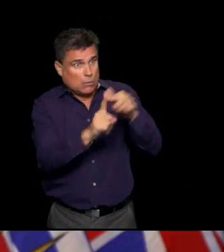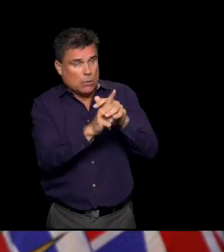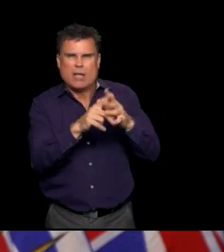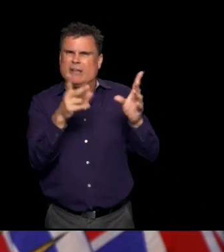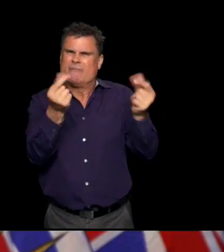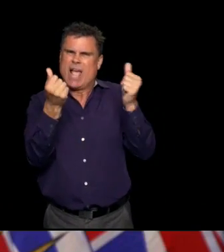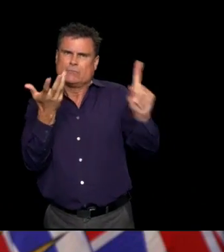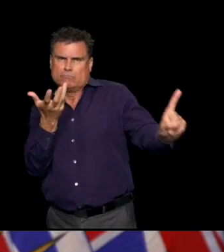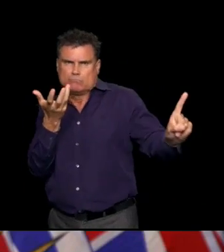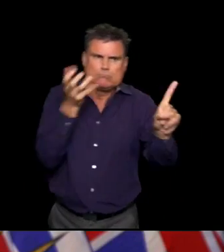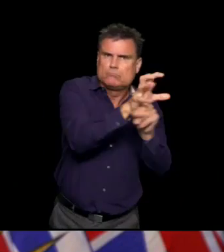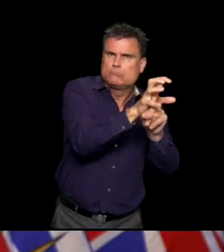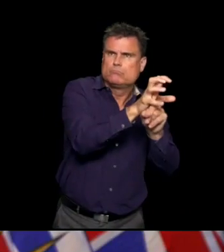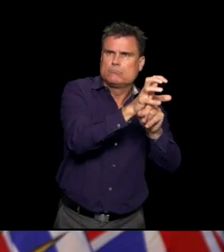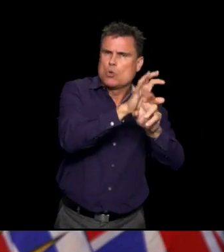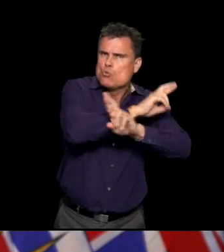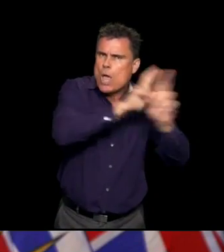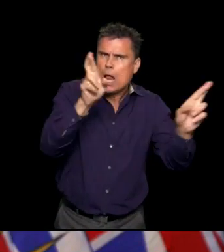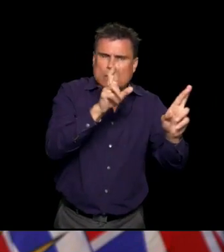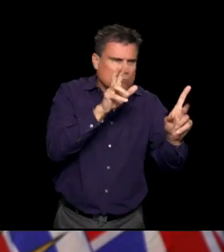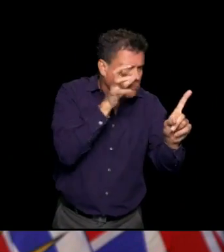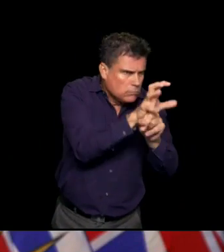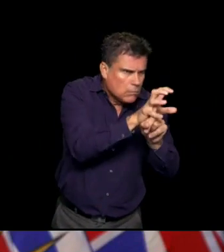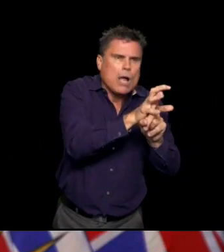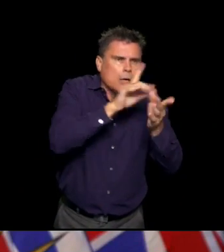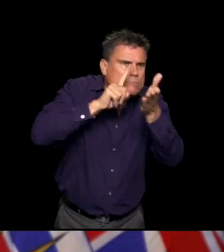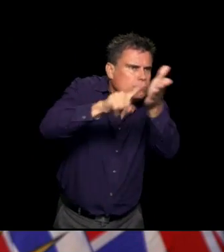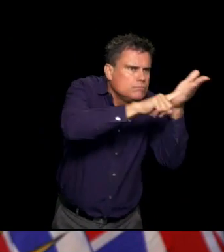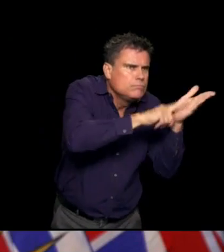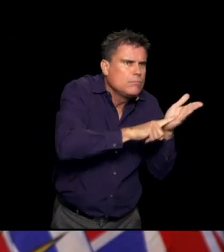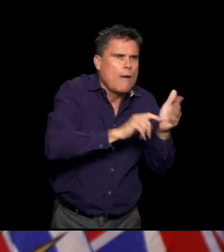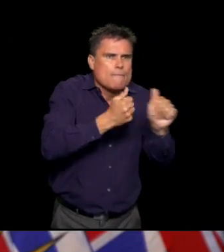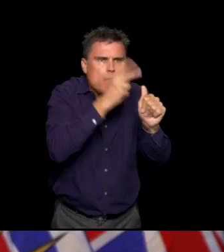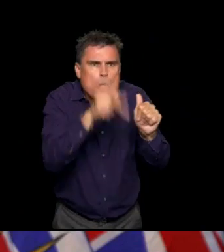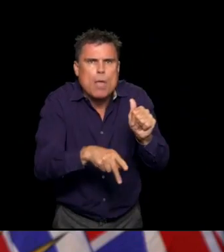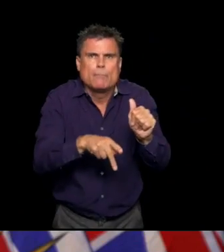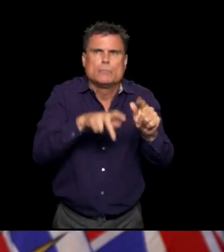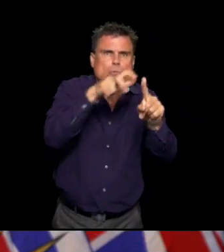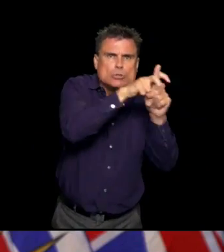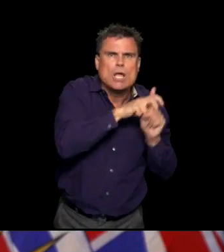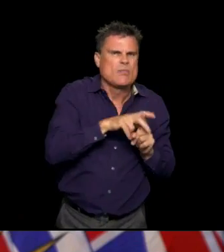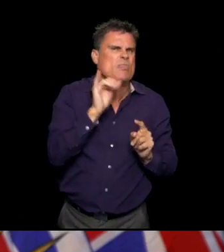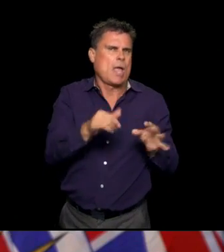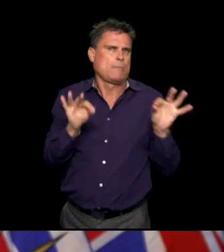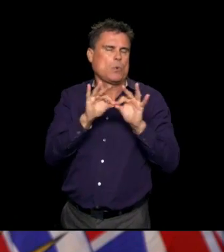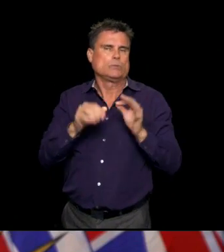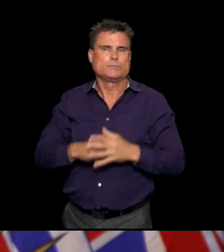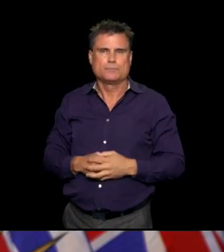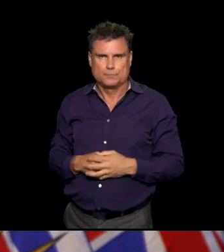we need to make sure that we're doing everything to prevent transmission. Do you have a follow-up, Kelly?